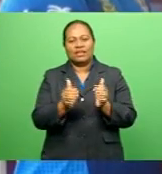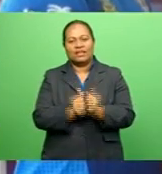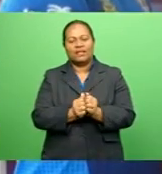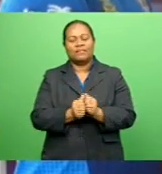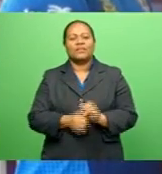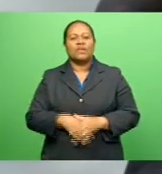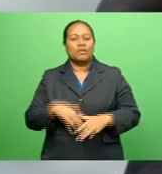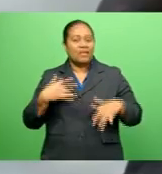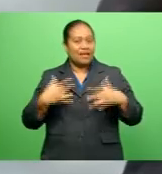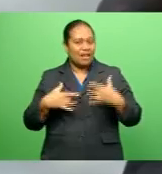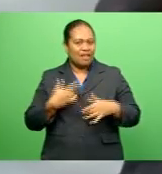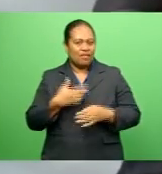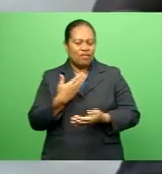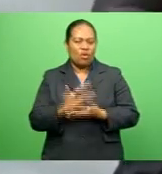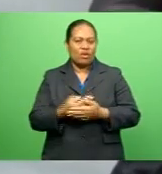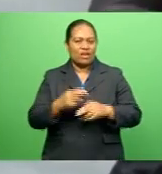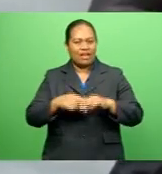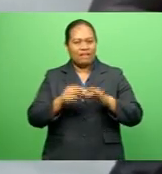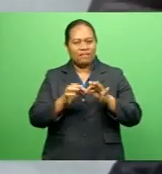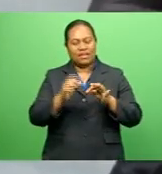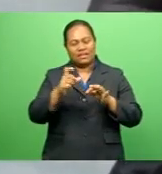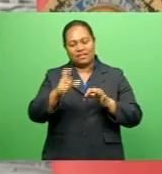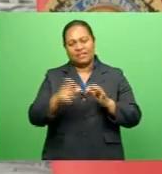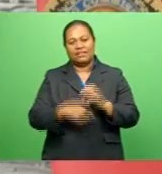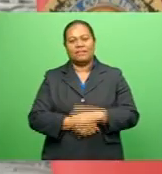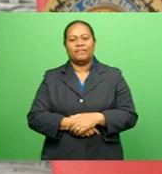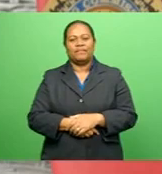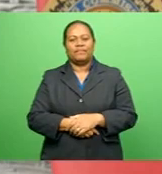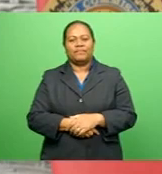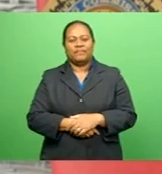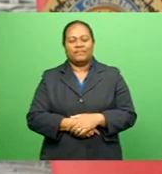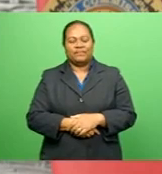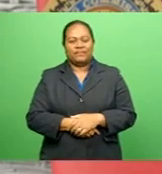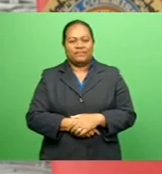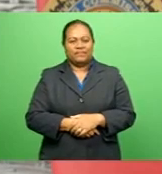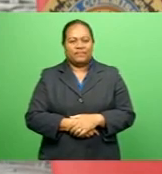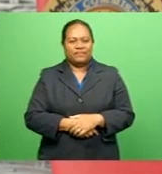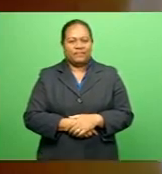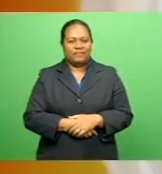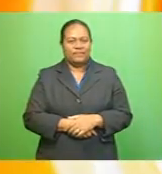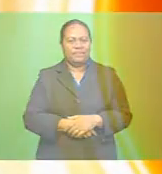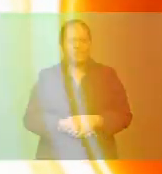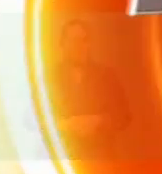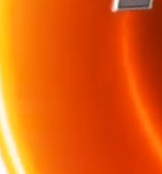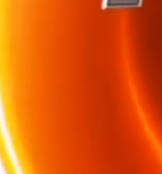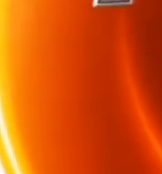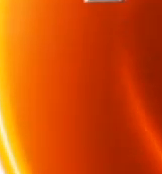live on pay-per-view through our FBC pop channel Venina Rakotonga, FBC Sports